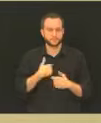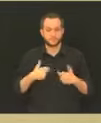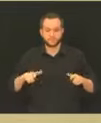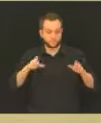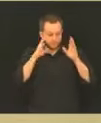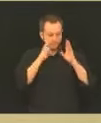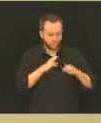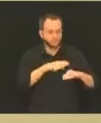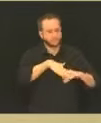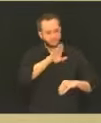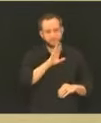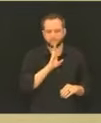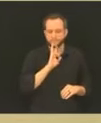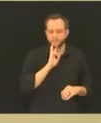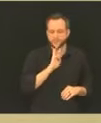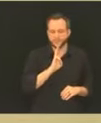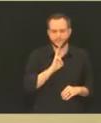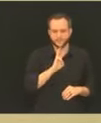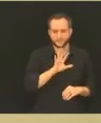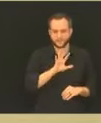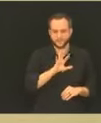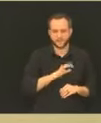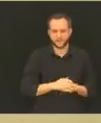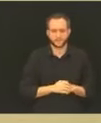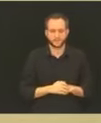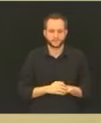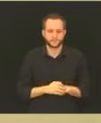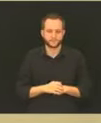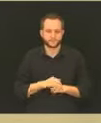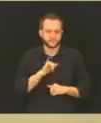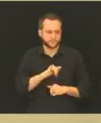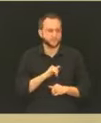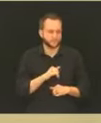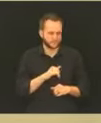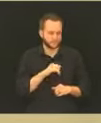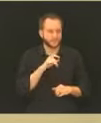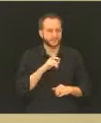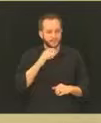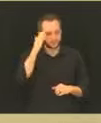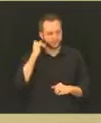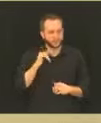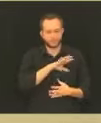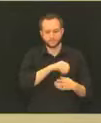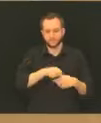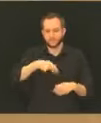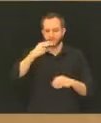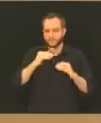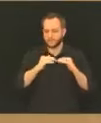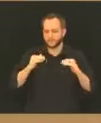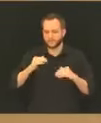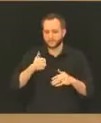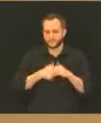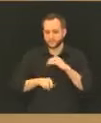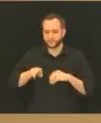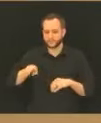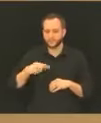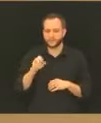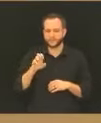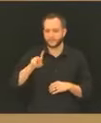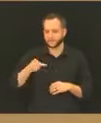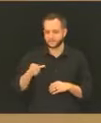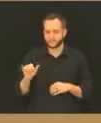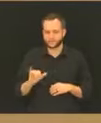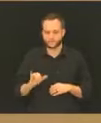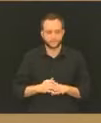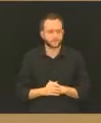being in the higher category of phase two. Yeah. just to follow up on that, when we think about,